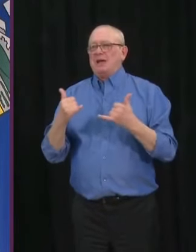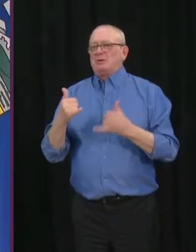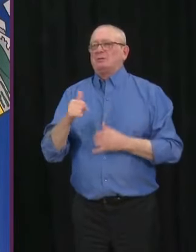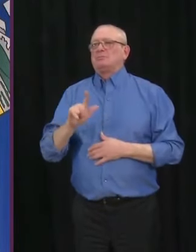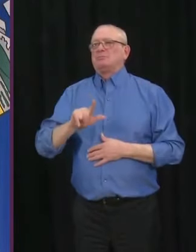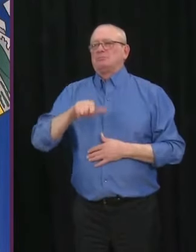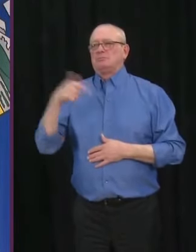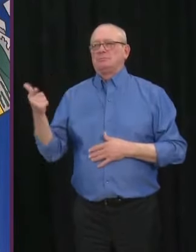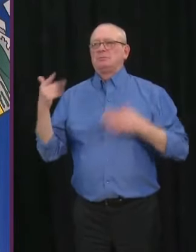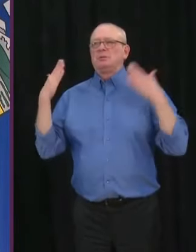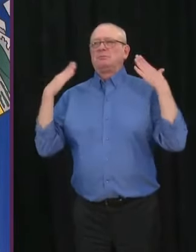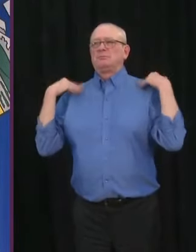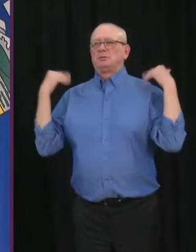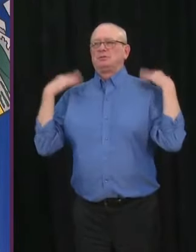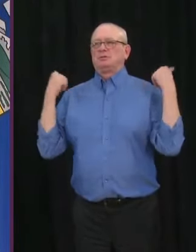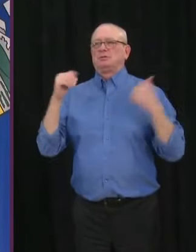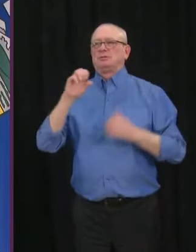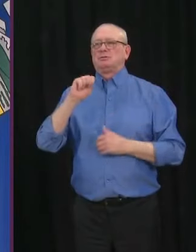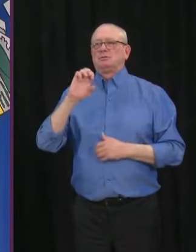provide his update for the day.